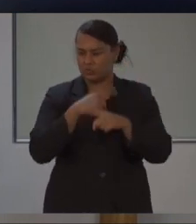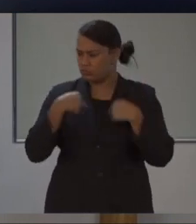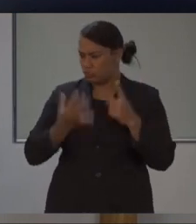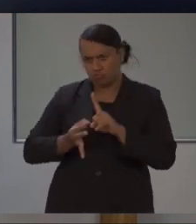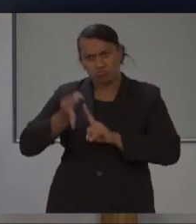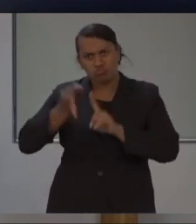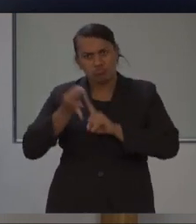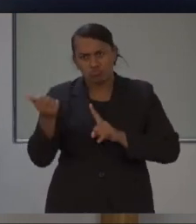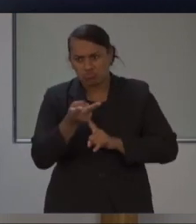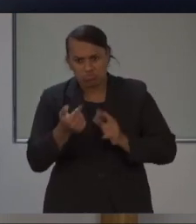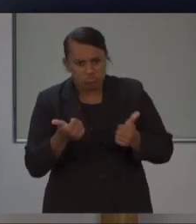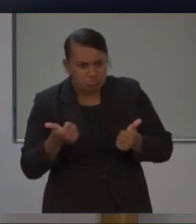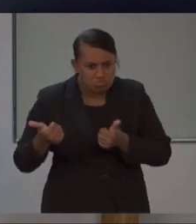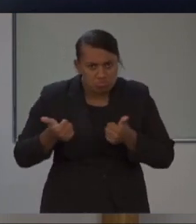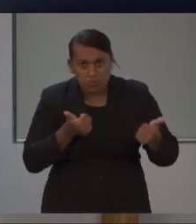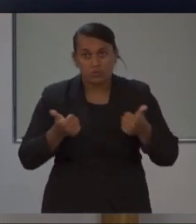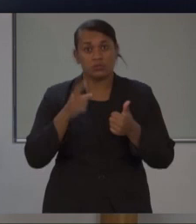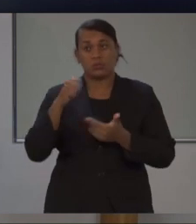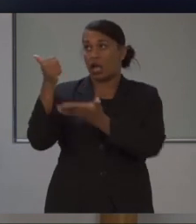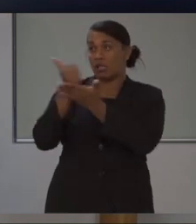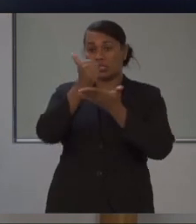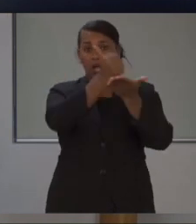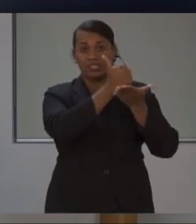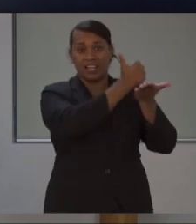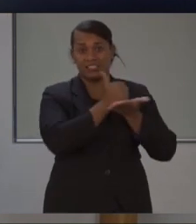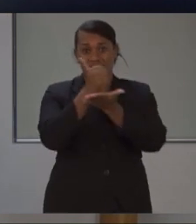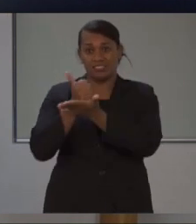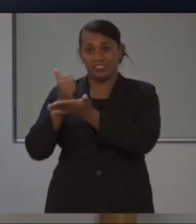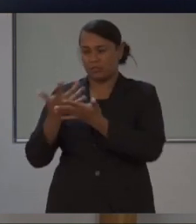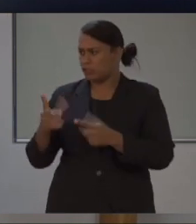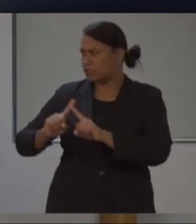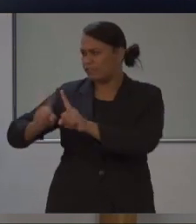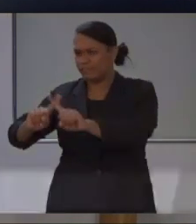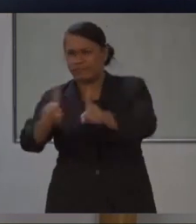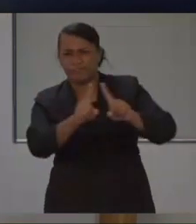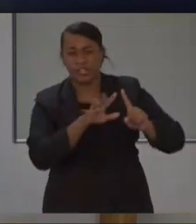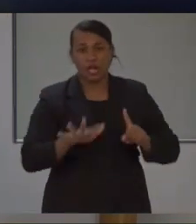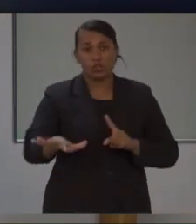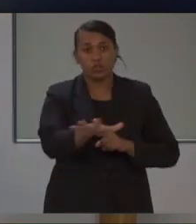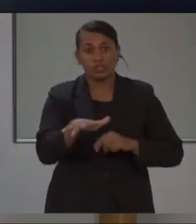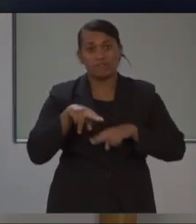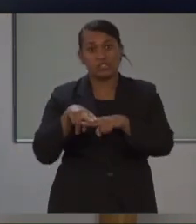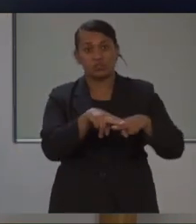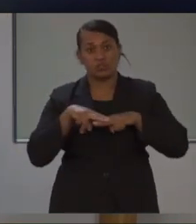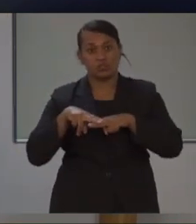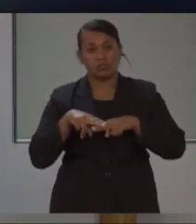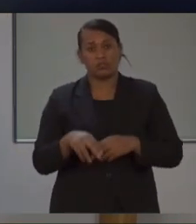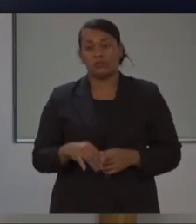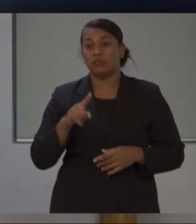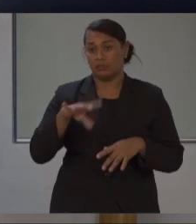Assistant has made its way to the hardest hit areas across Fiji, with thousands of food ration packs